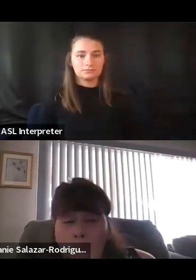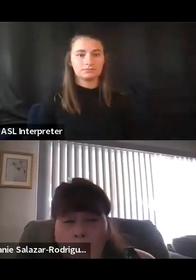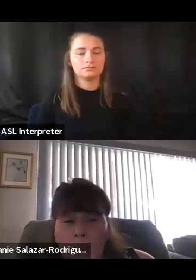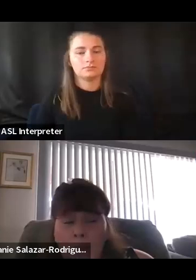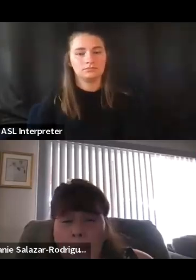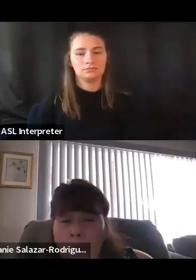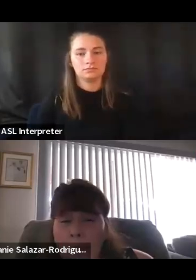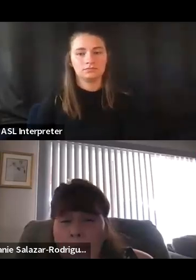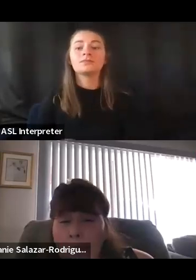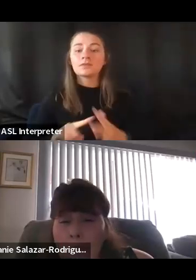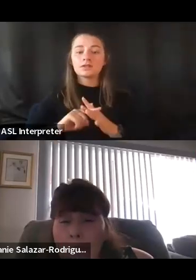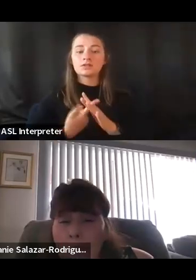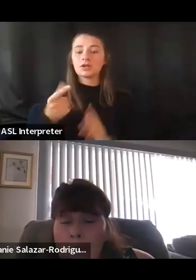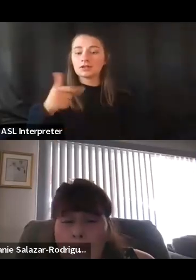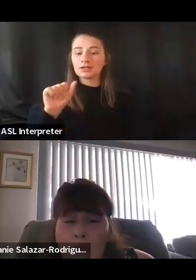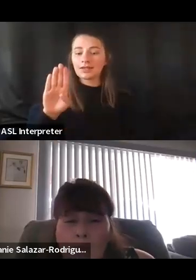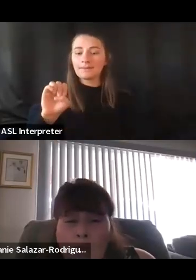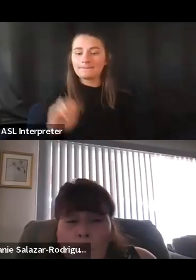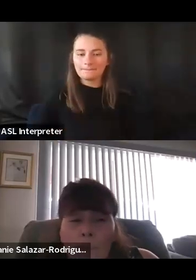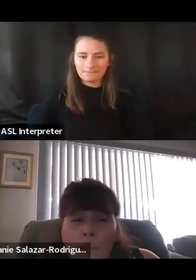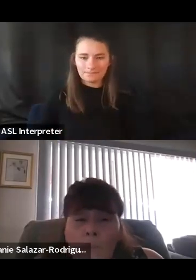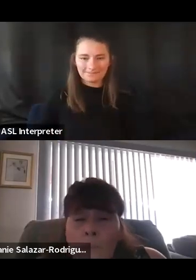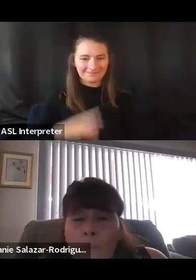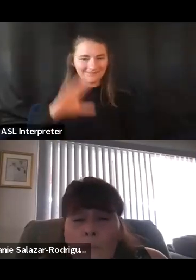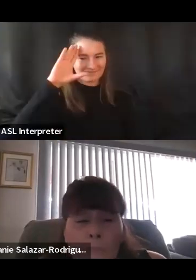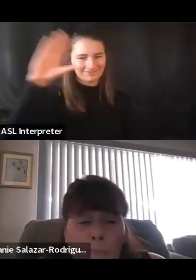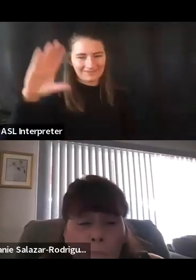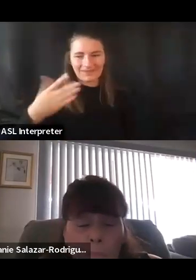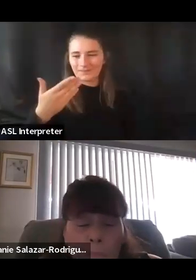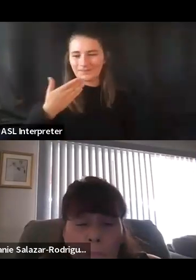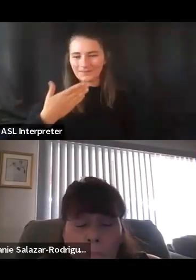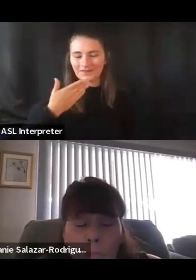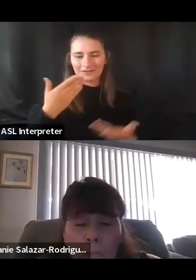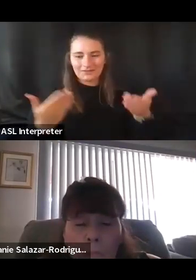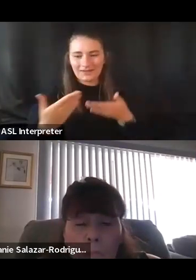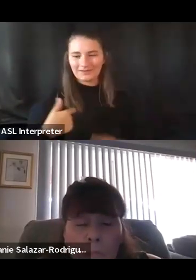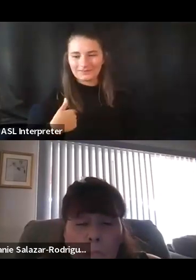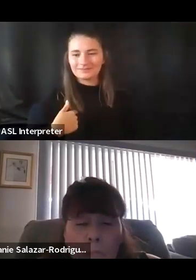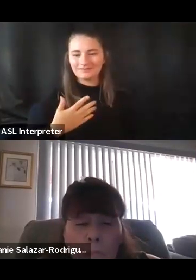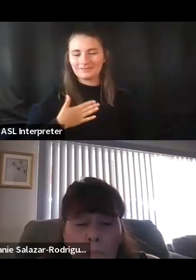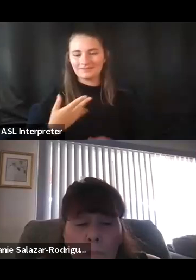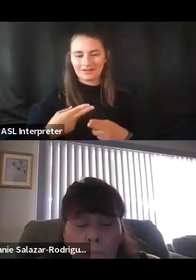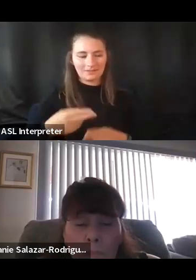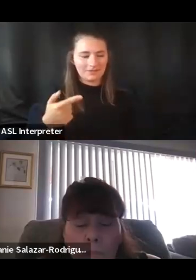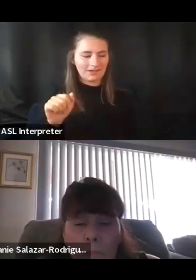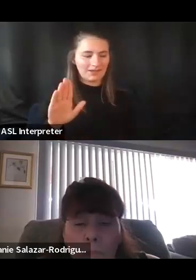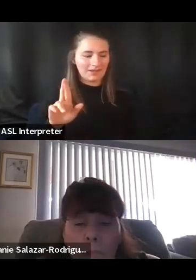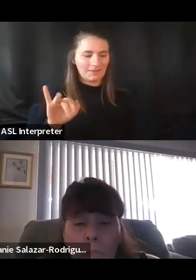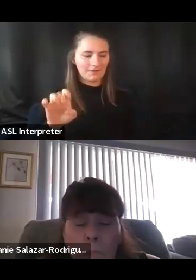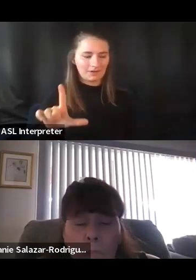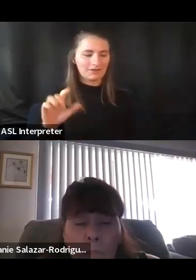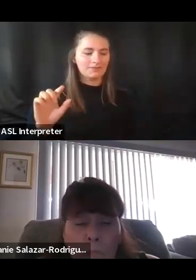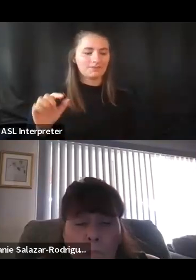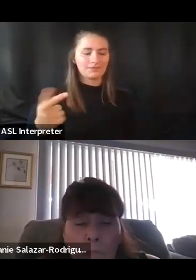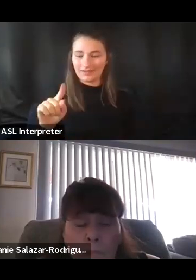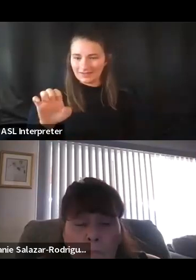How about we start with Gabe? Hello, yeah, thanks for inviting me. My name is Gabriel Gates, you can call me